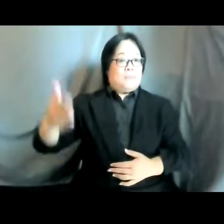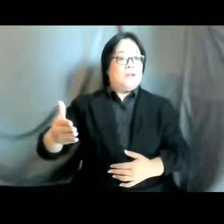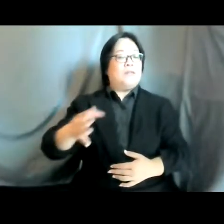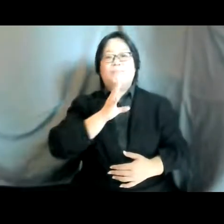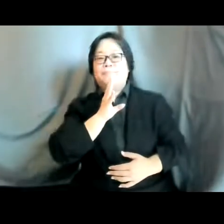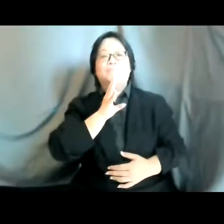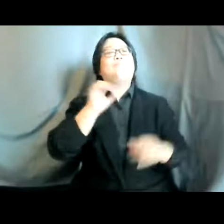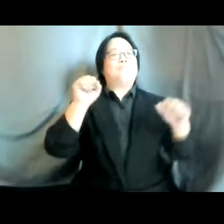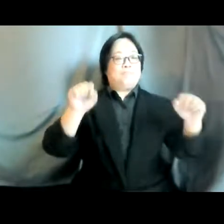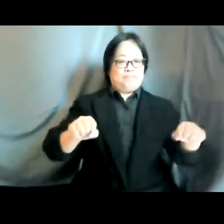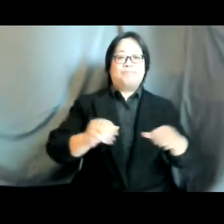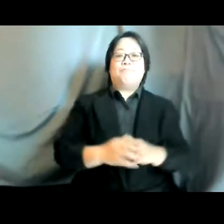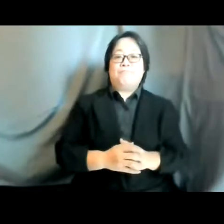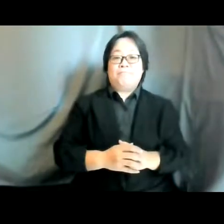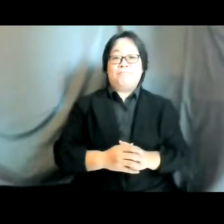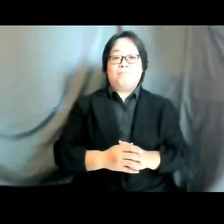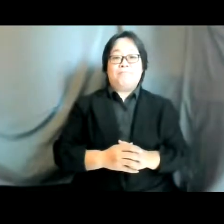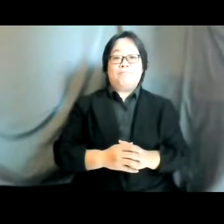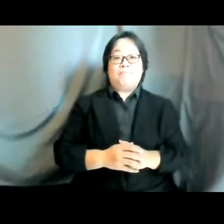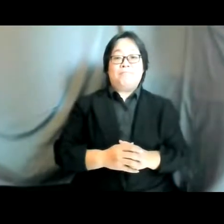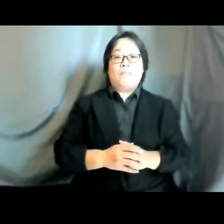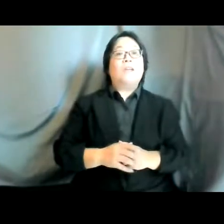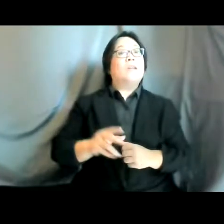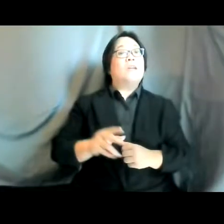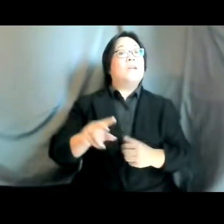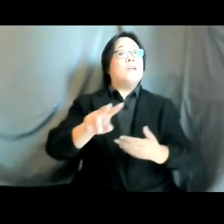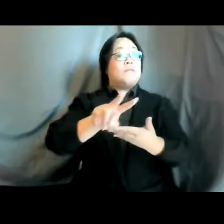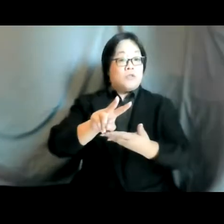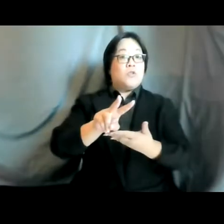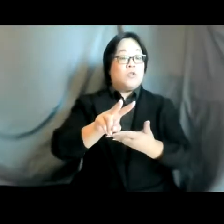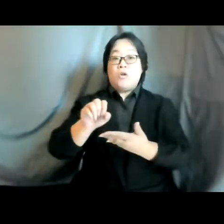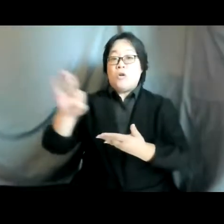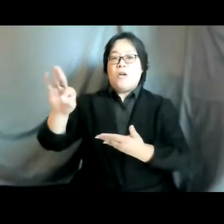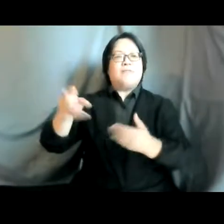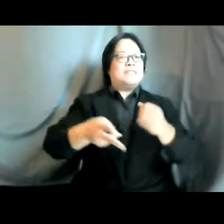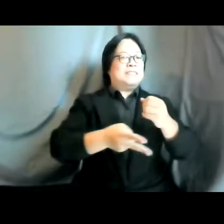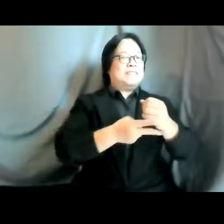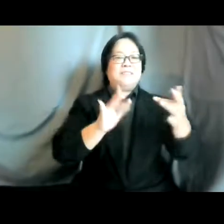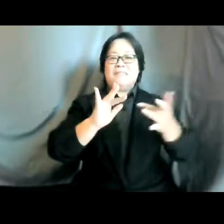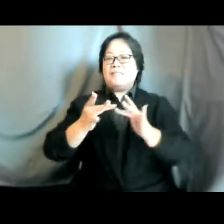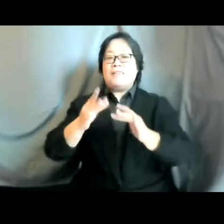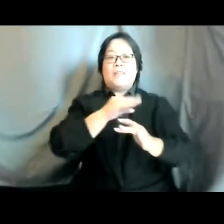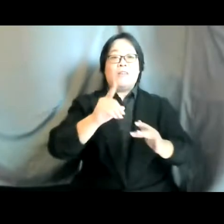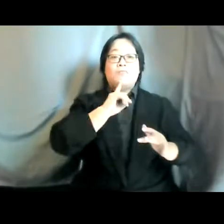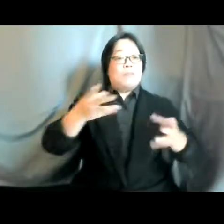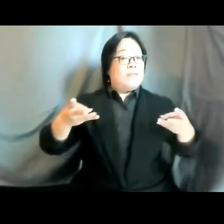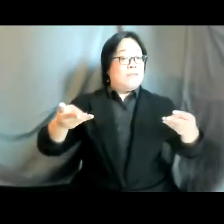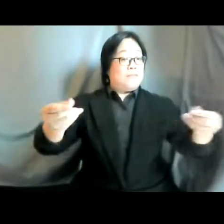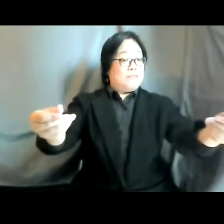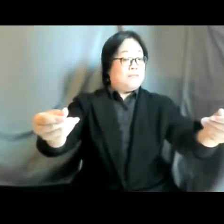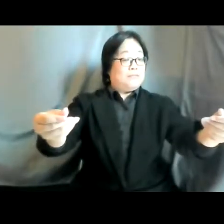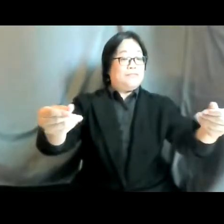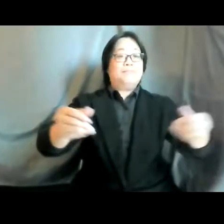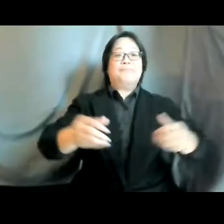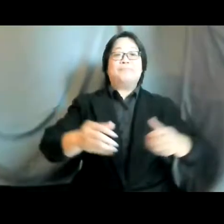uh to our speakers please disable your cameras because this will help save bandwidth and ensure a smooth experience the